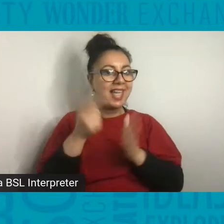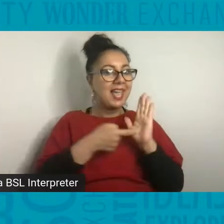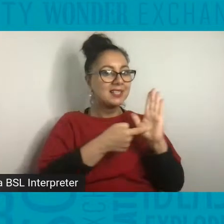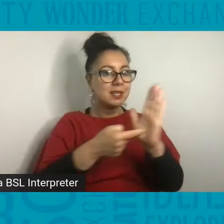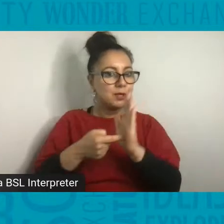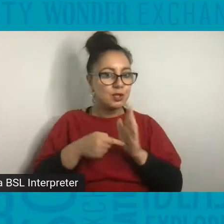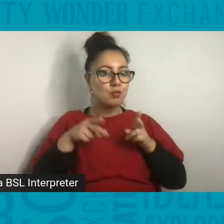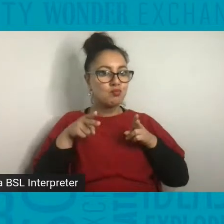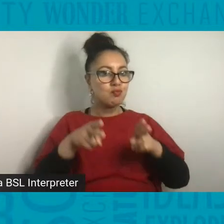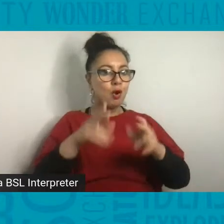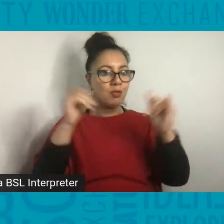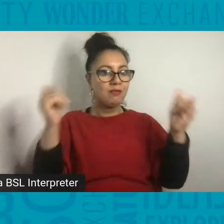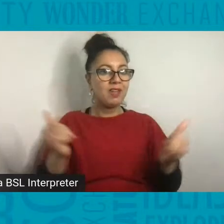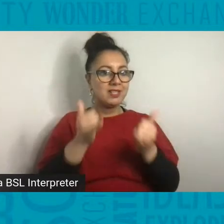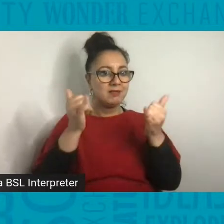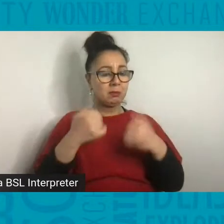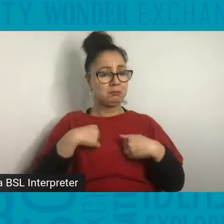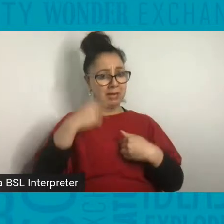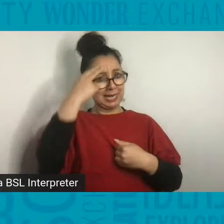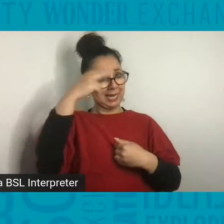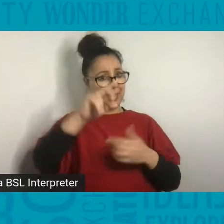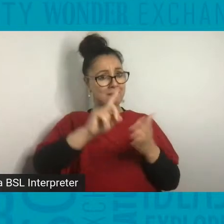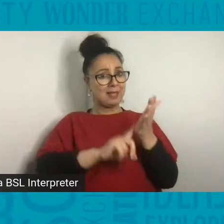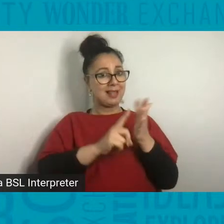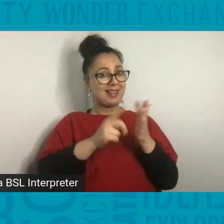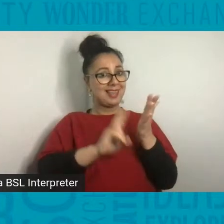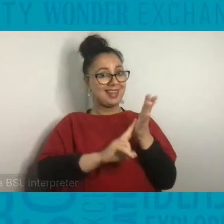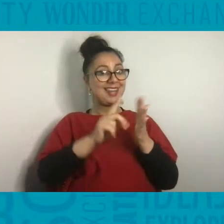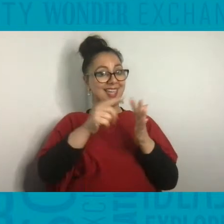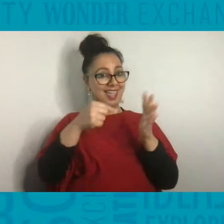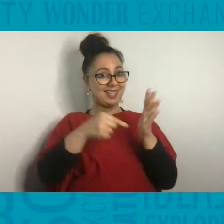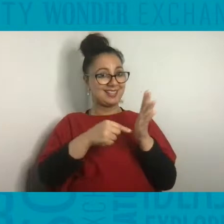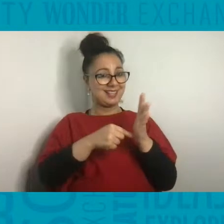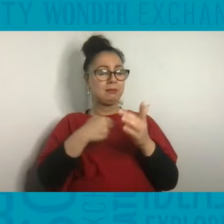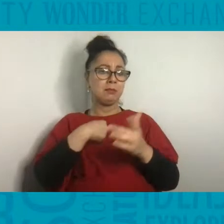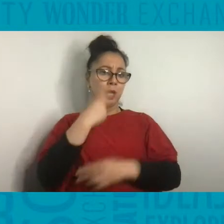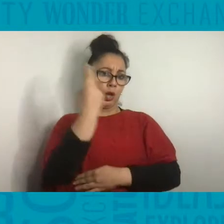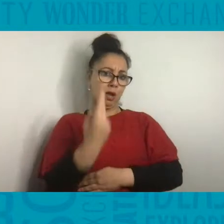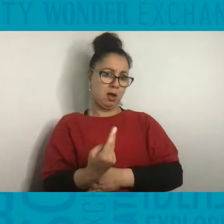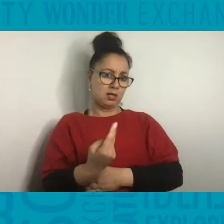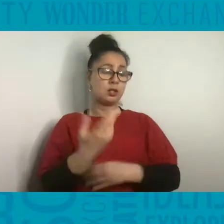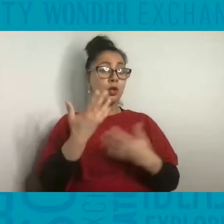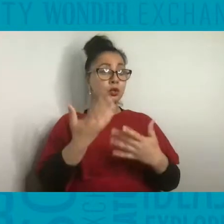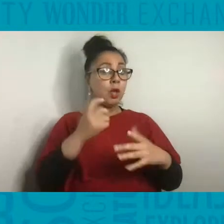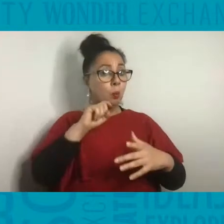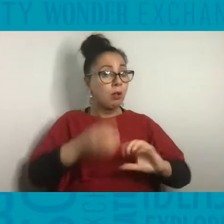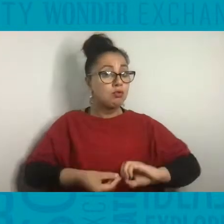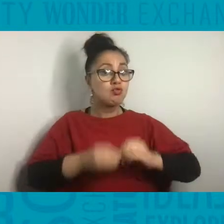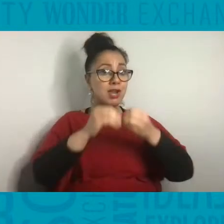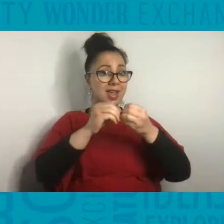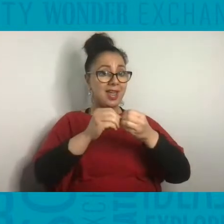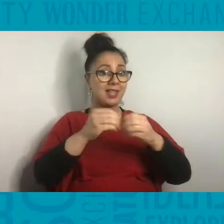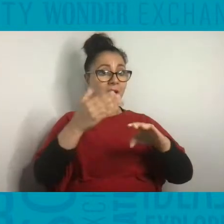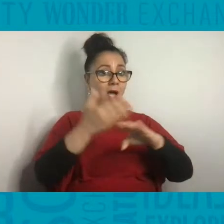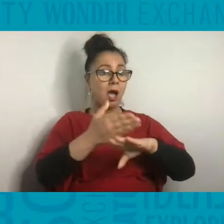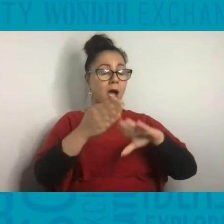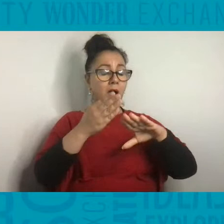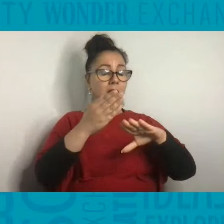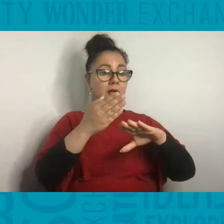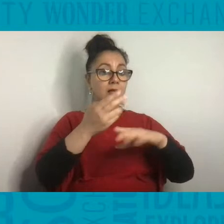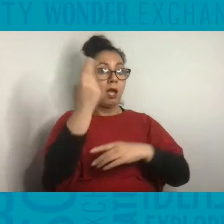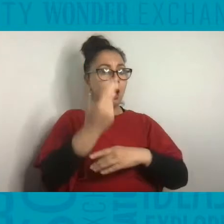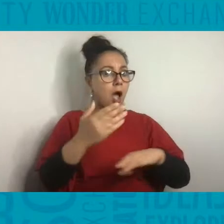My name is Lynette and I'm an artist. Today we will create artwork that makes an impact